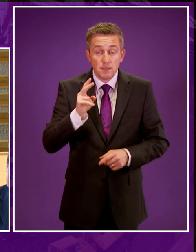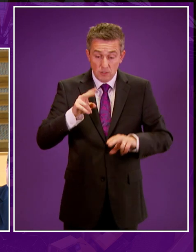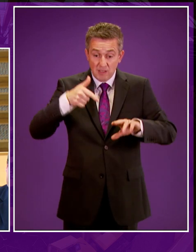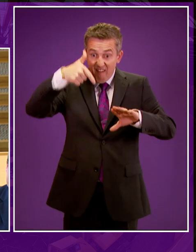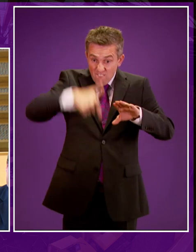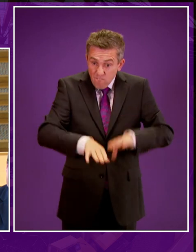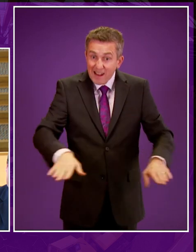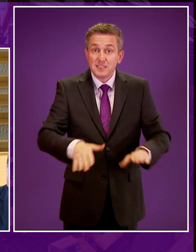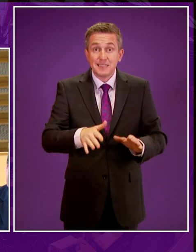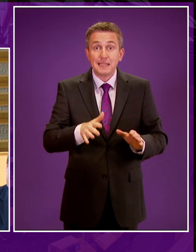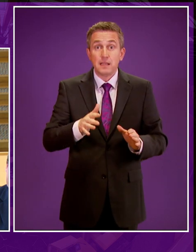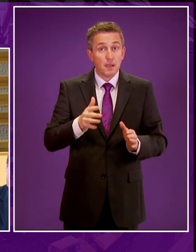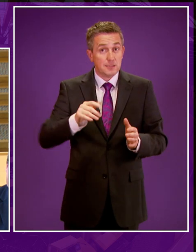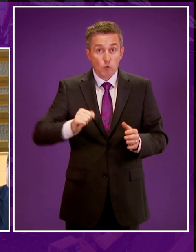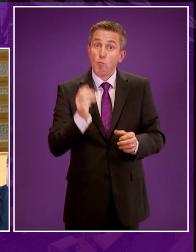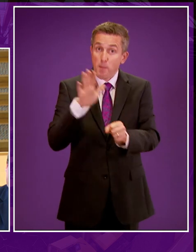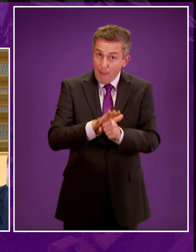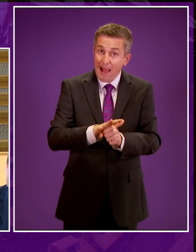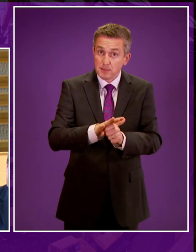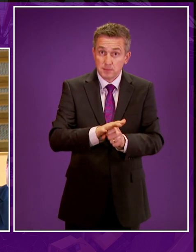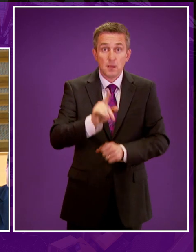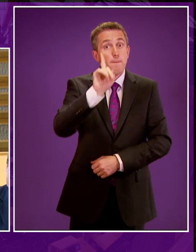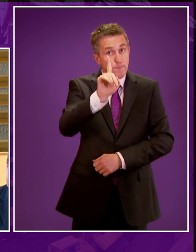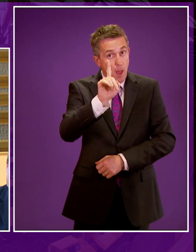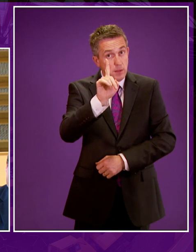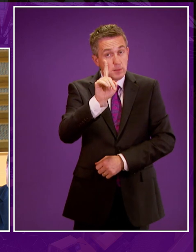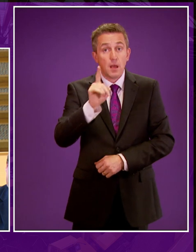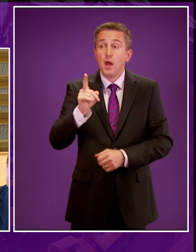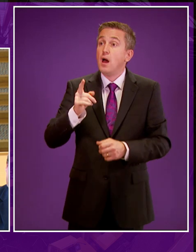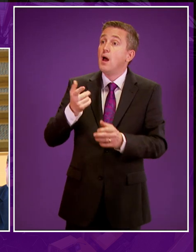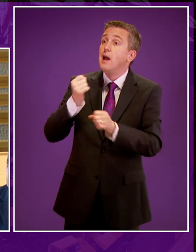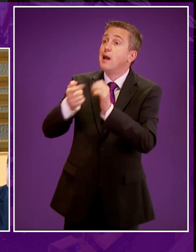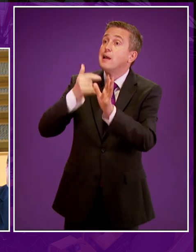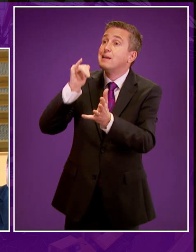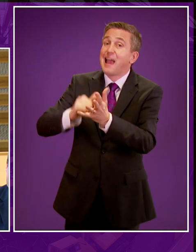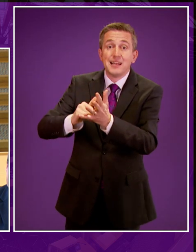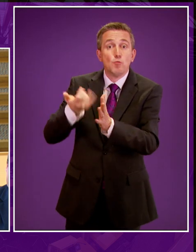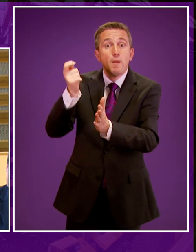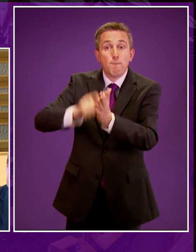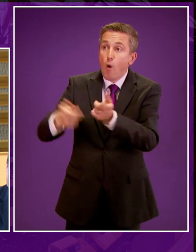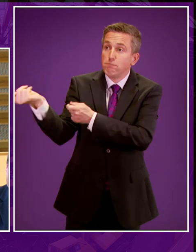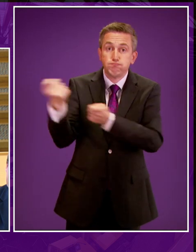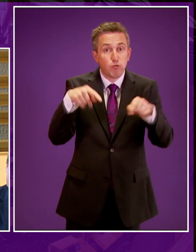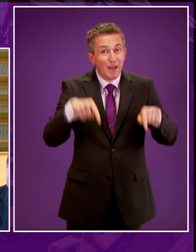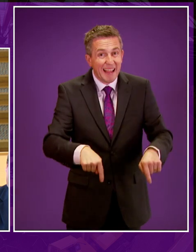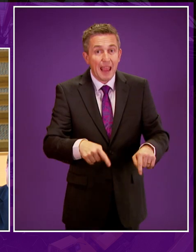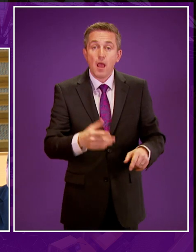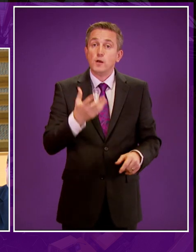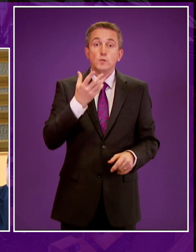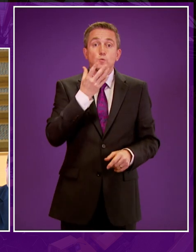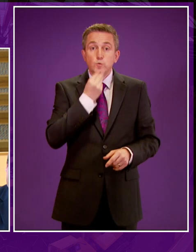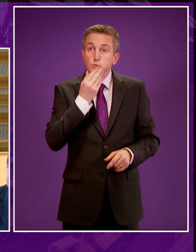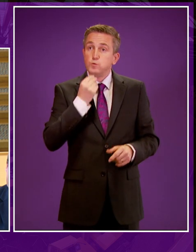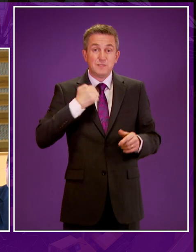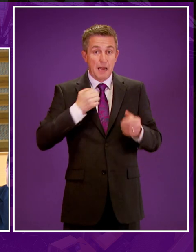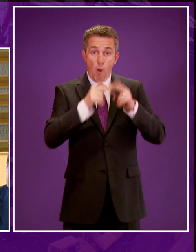fracking in Scotland is to be banned by the SNP, we will continue to see frack gas from elsewhere imported to Scotland to heat our homes and